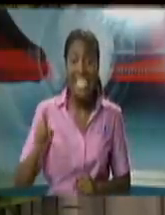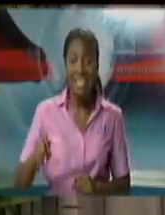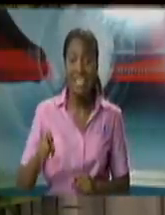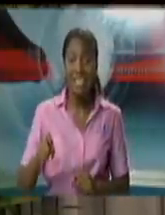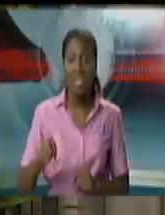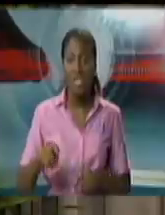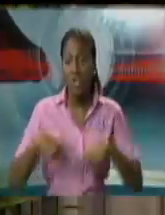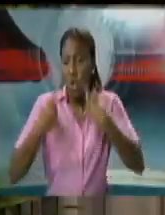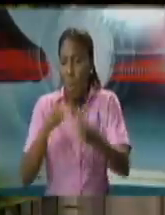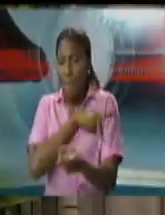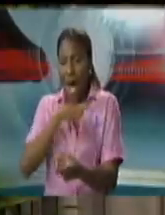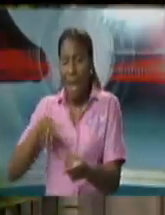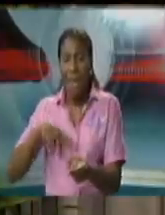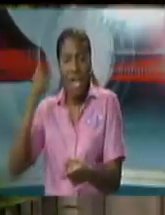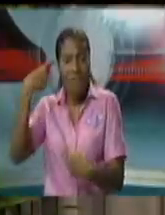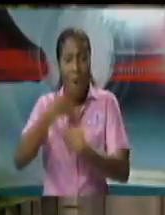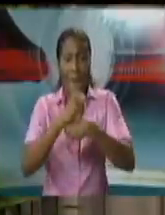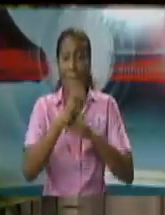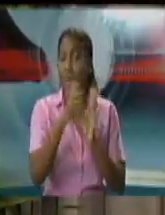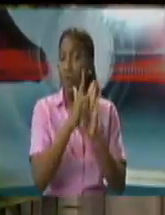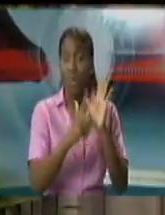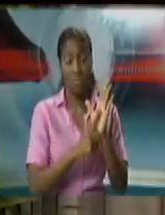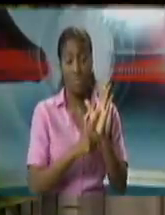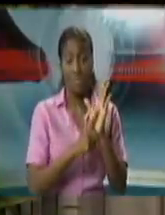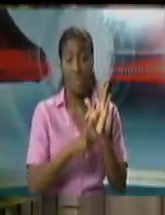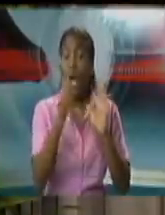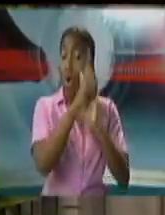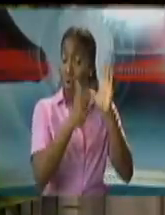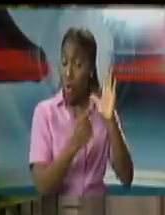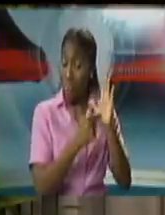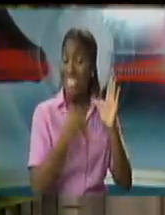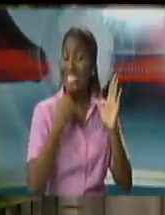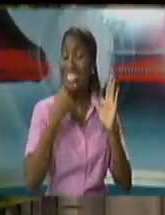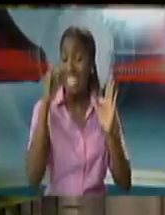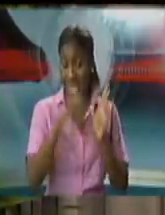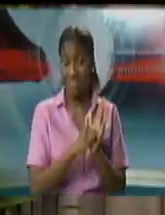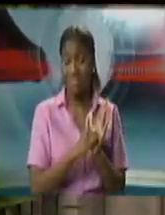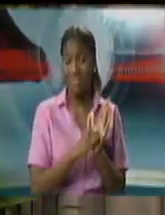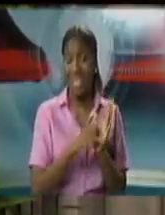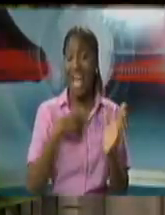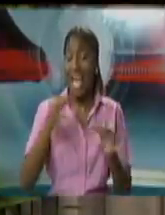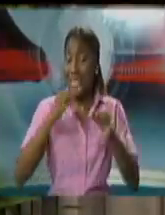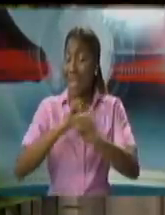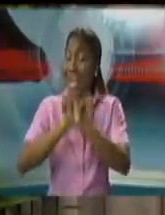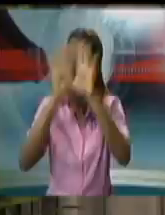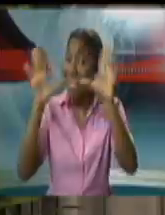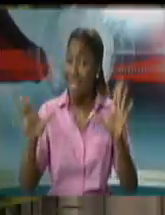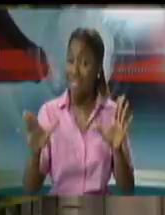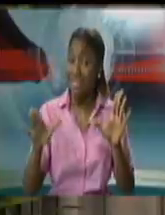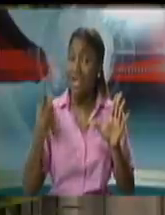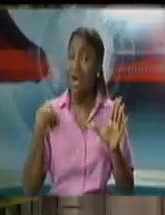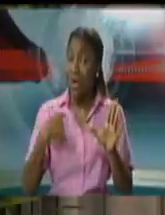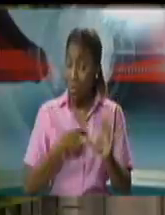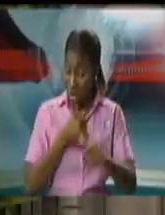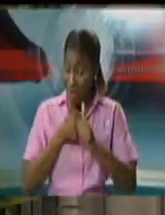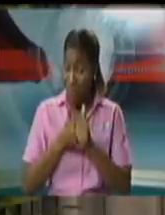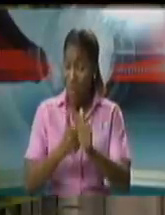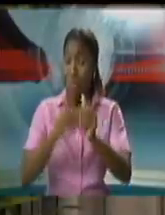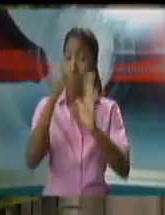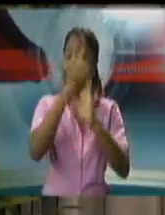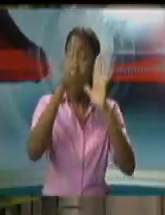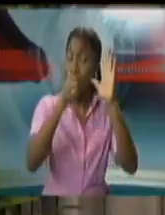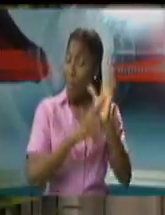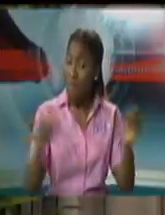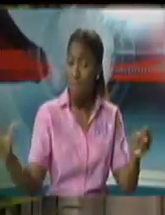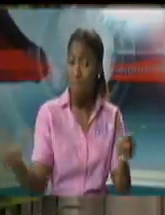be in parliament to make these regulations i just want to make it absolutely clear that this is a perfectly lawful and constitutional